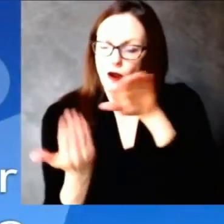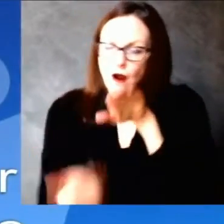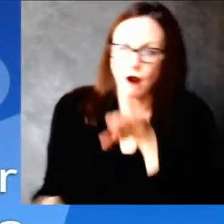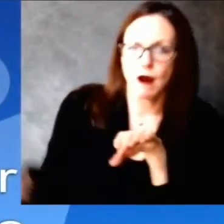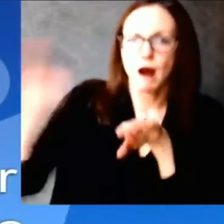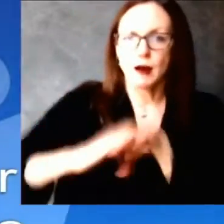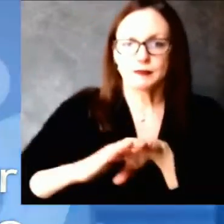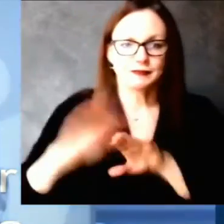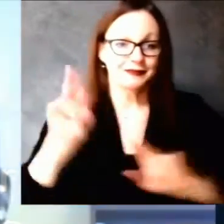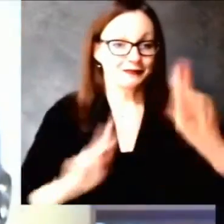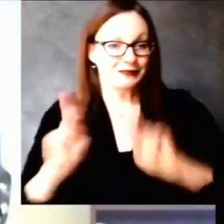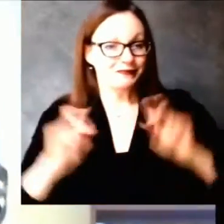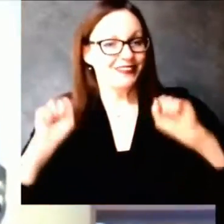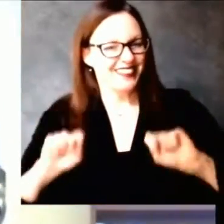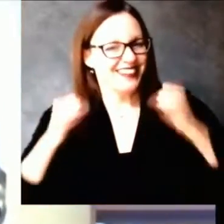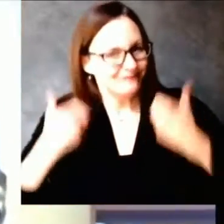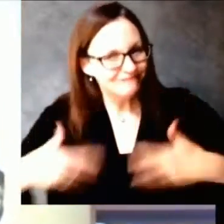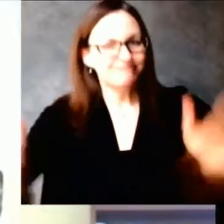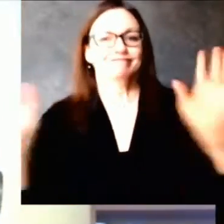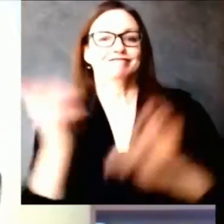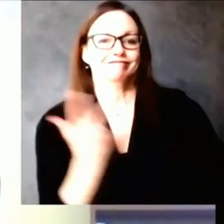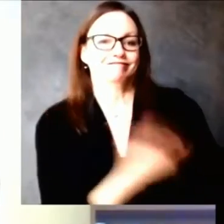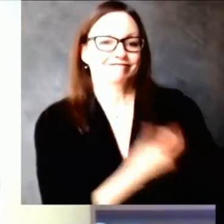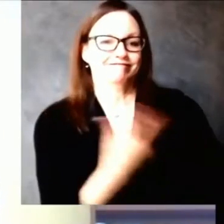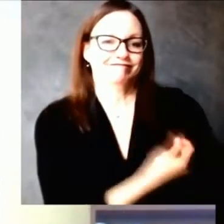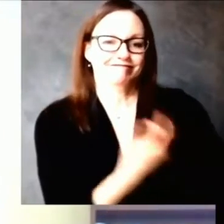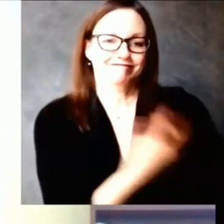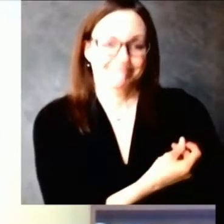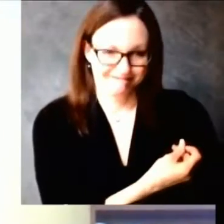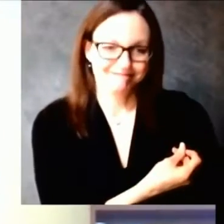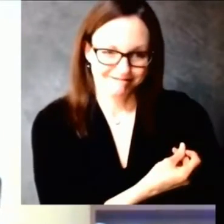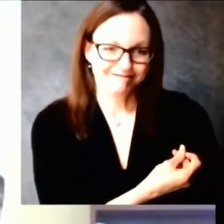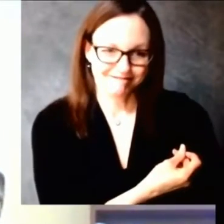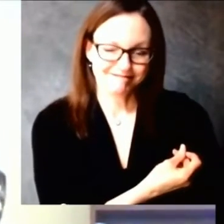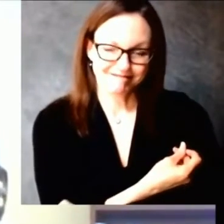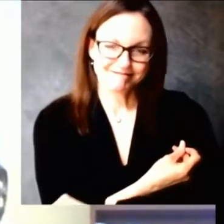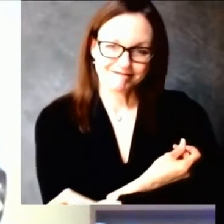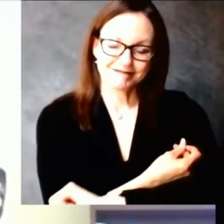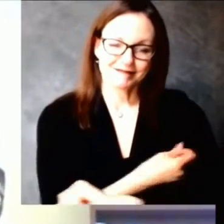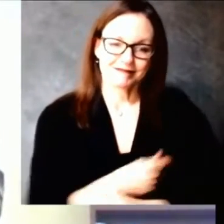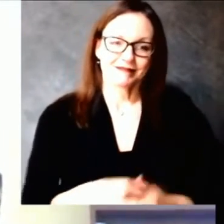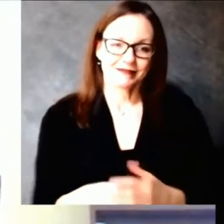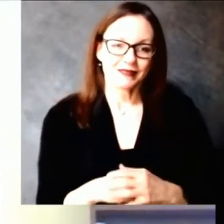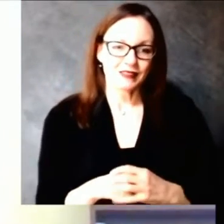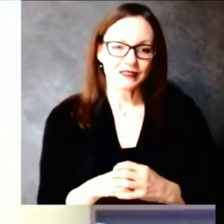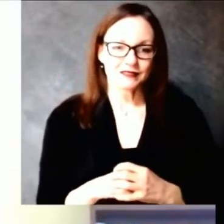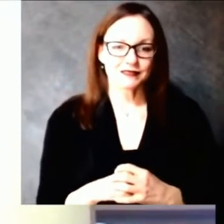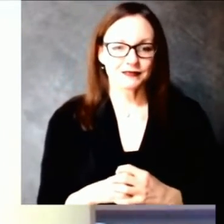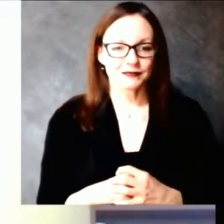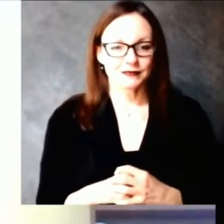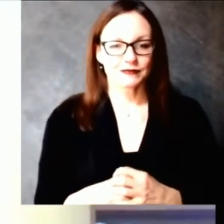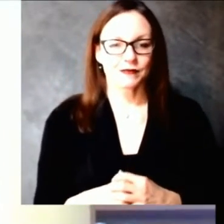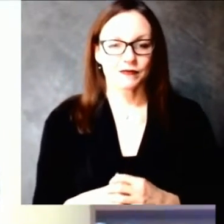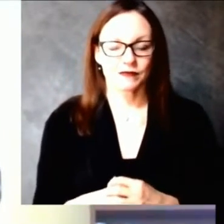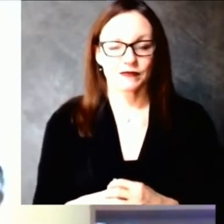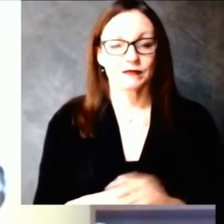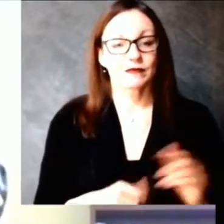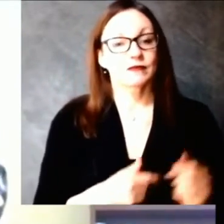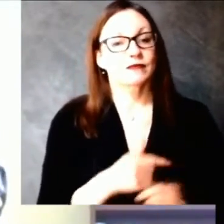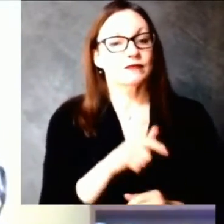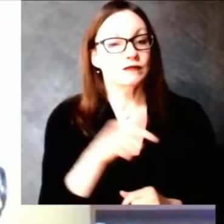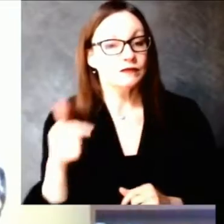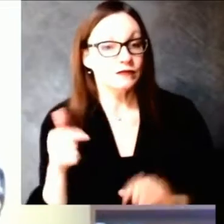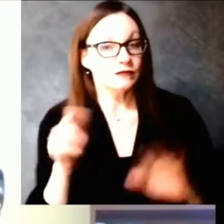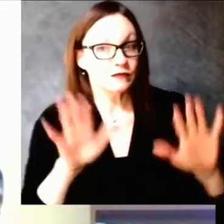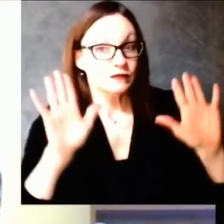And I believe to register for the program. At this point, people can go to walgreens.com, and there's